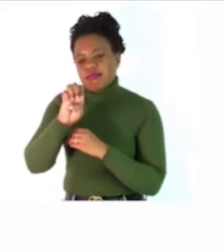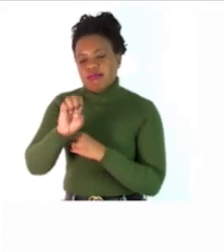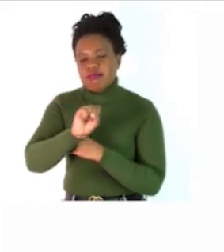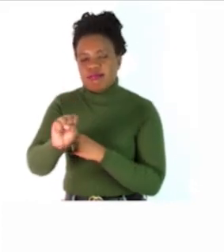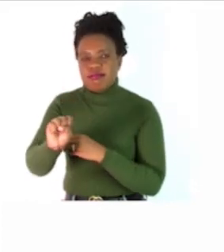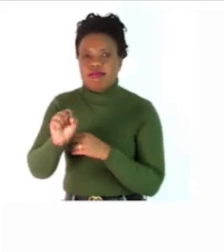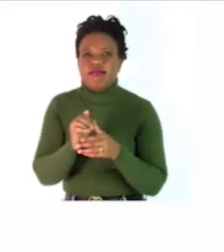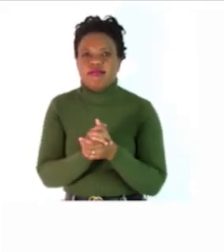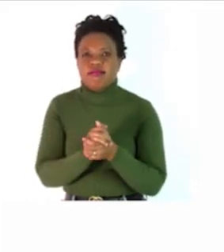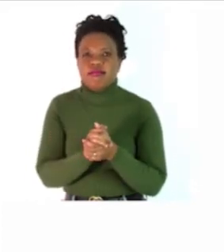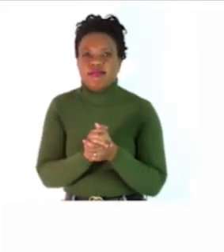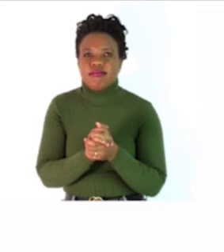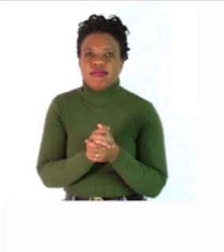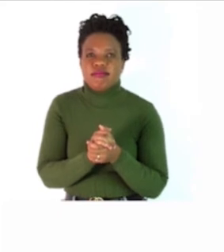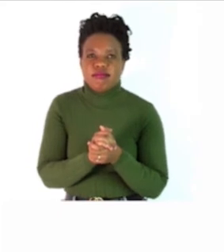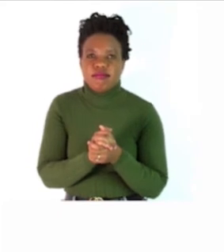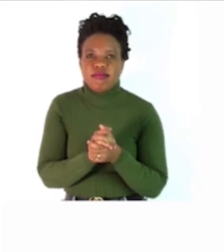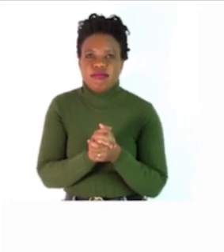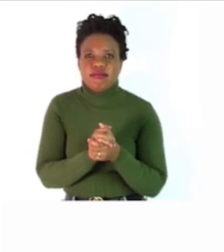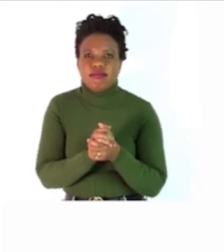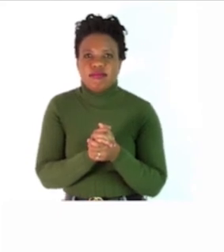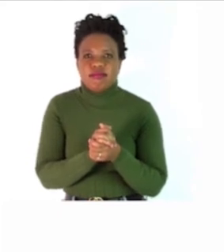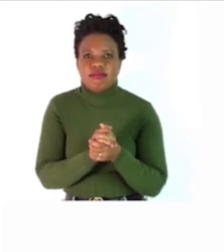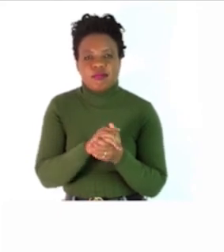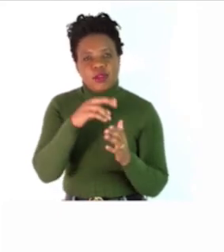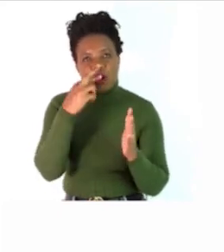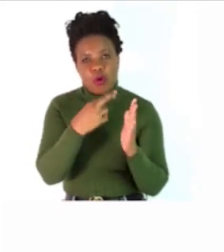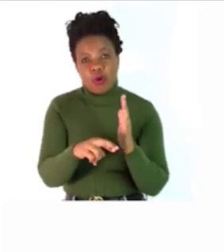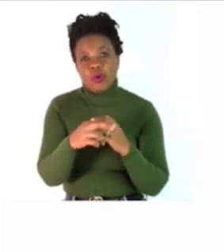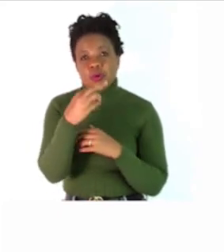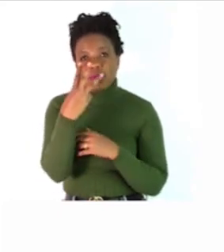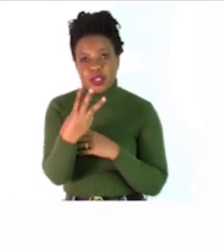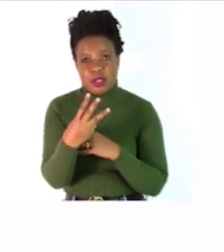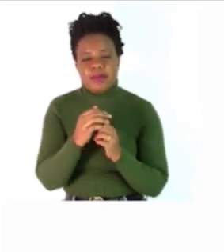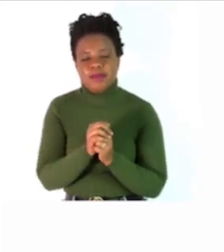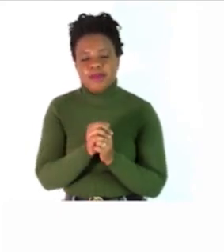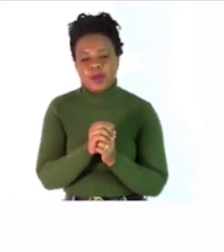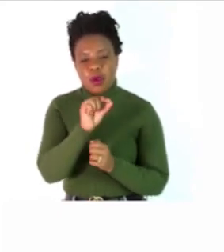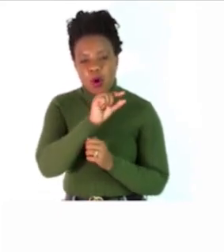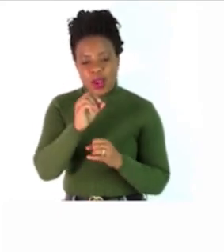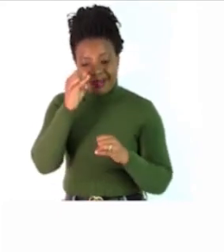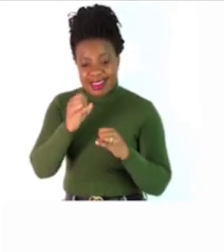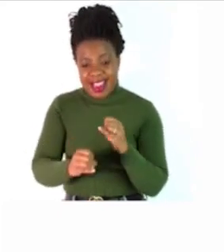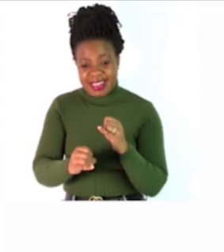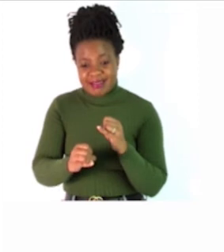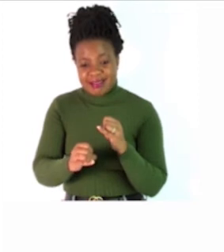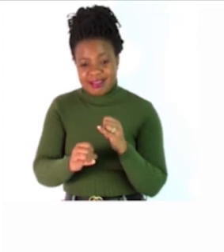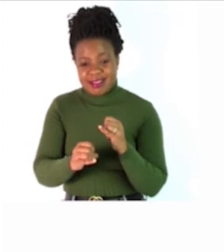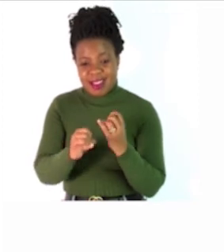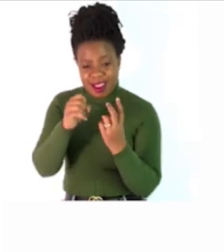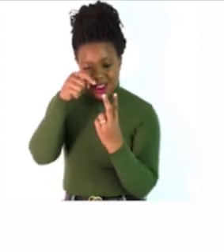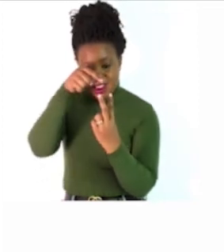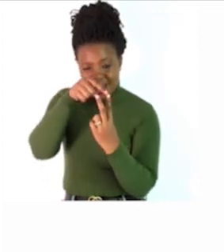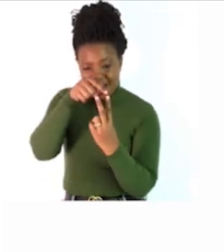when you are pluralizing number three if the word ends with a vowel in